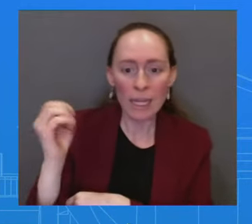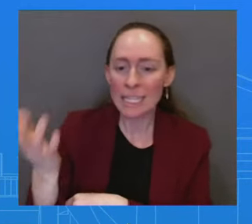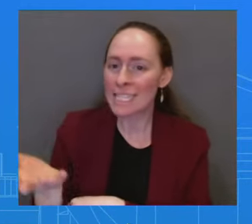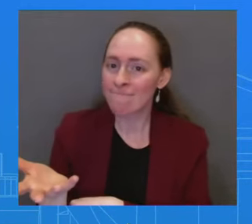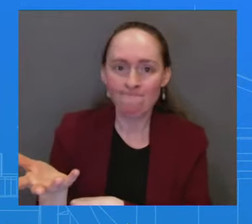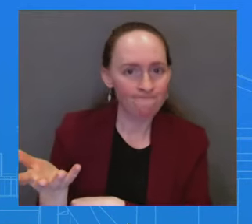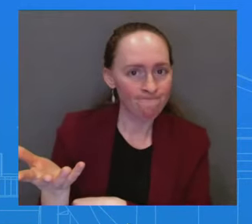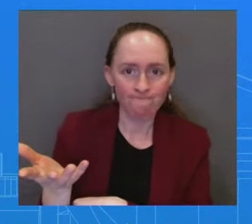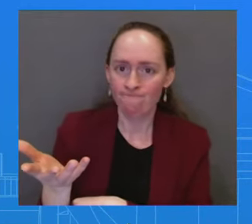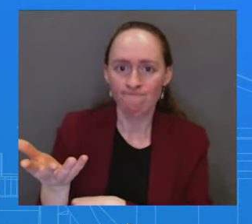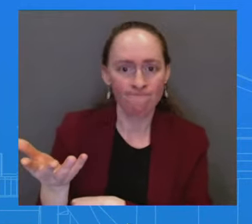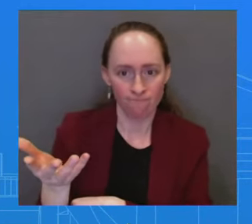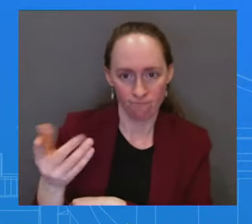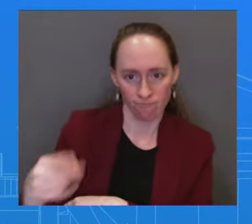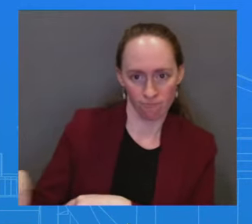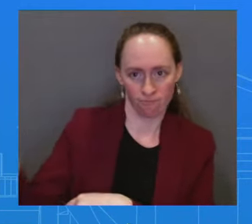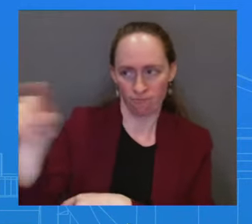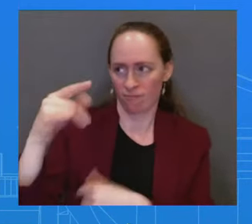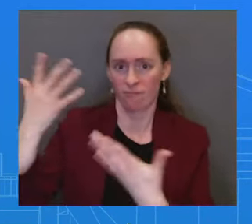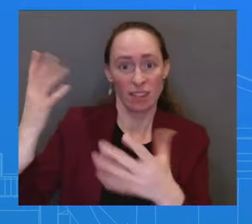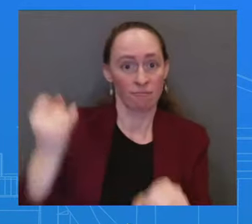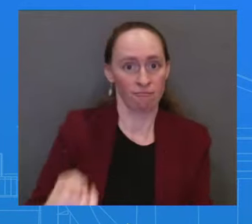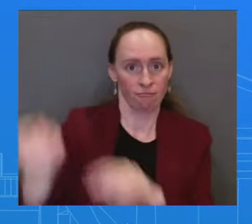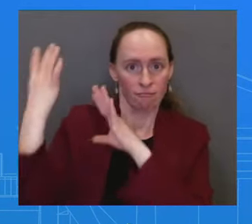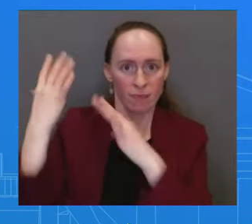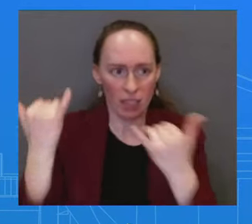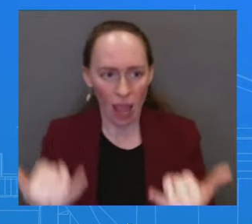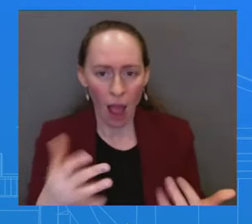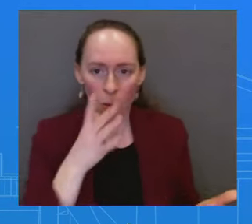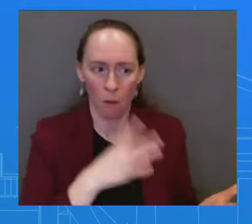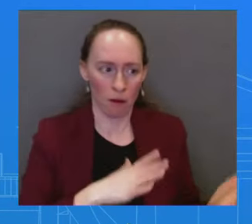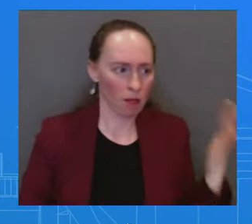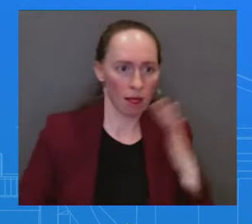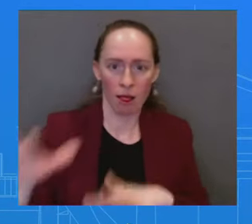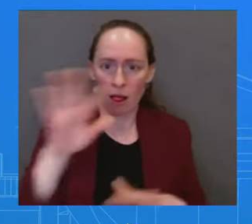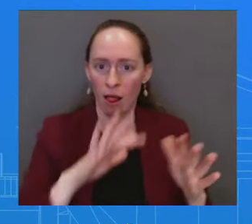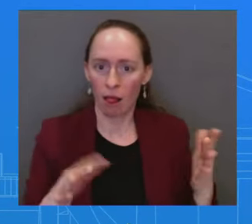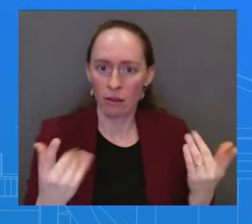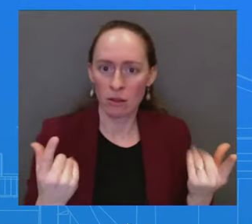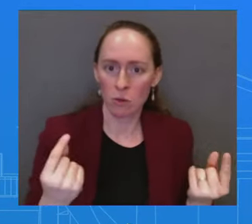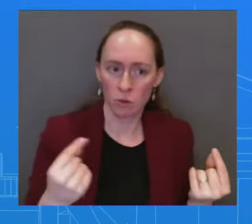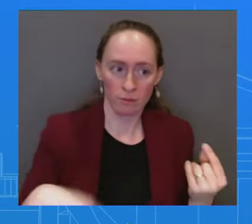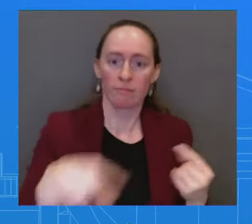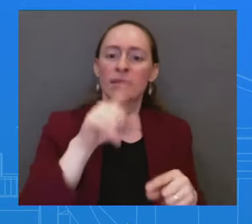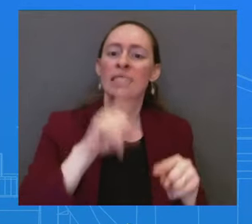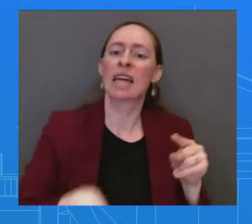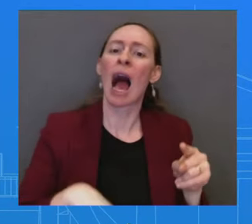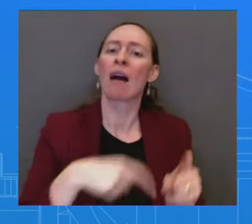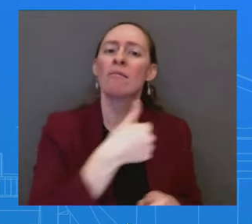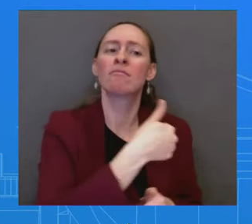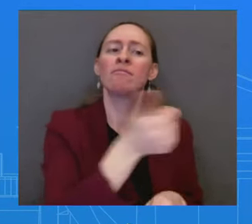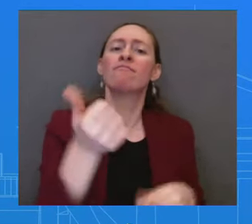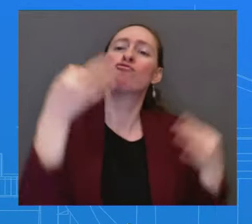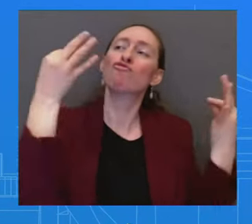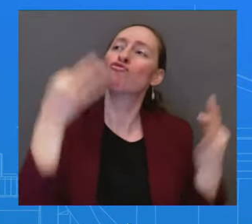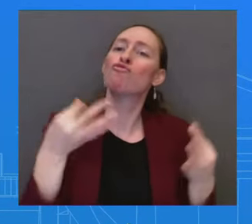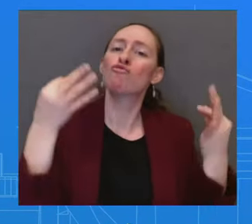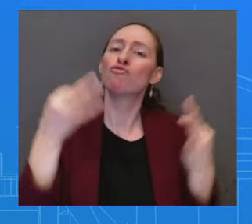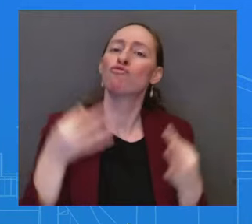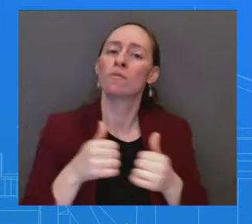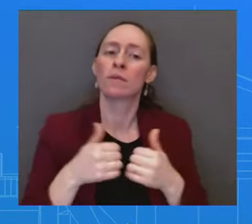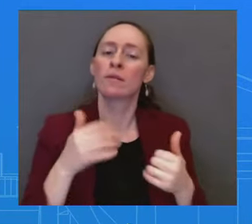being able to, many of them not being able to make decisions on their own health care. So you'll hear from the Vice President, obviously, you'll hear from the President.